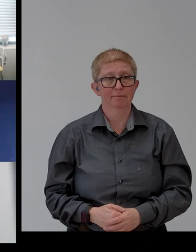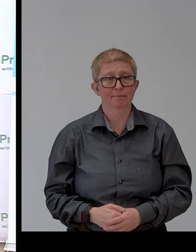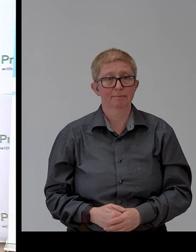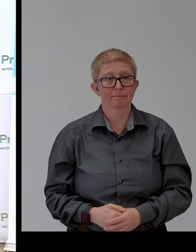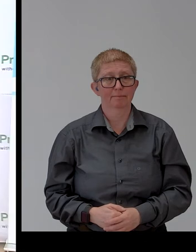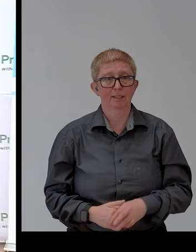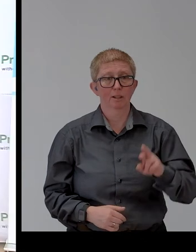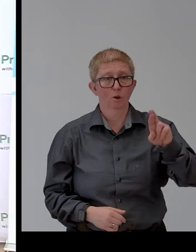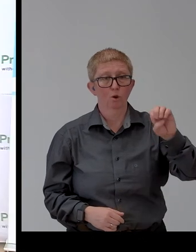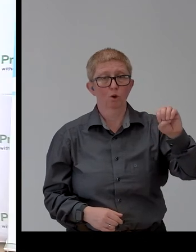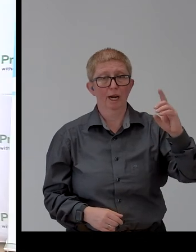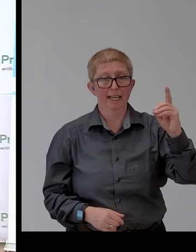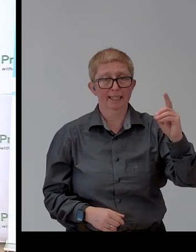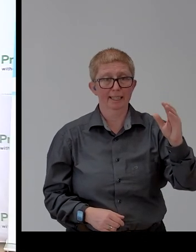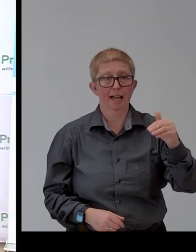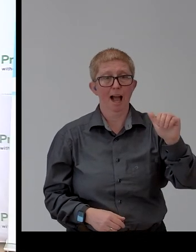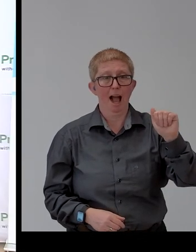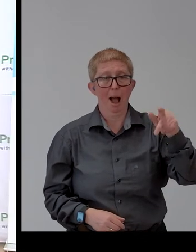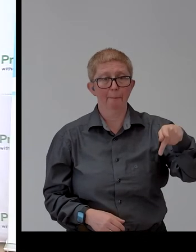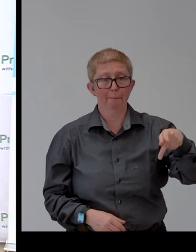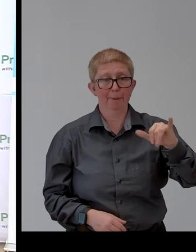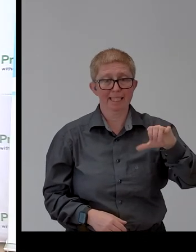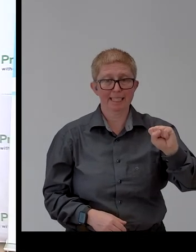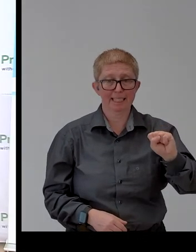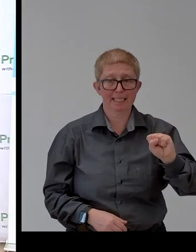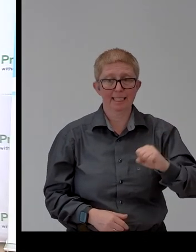Red Apis, are you here? Are you online, Diego? Can you hear us?